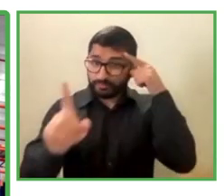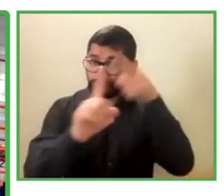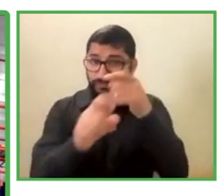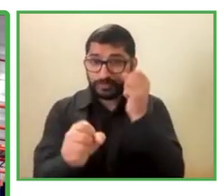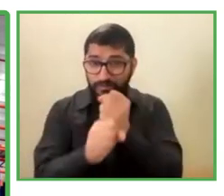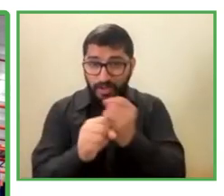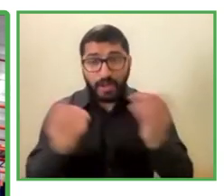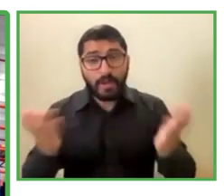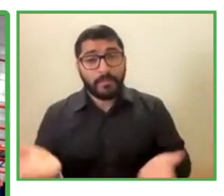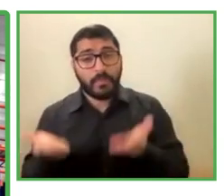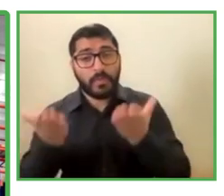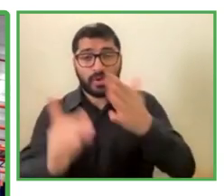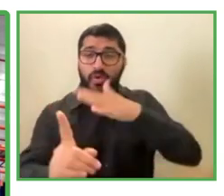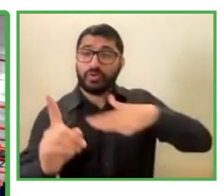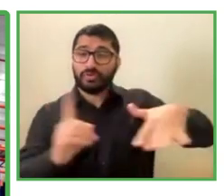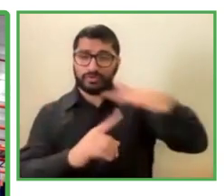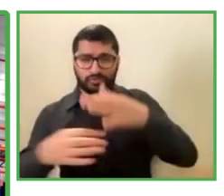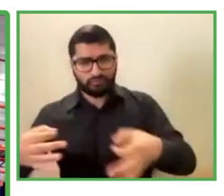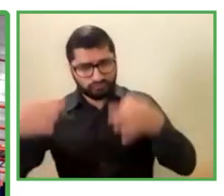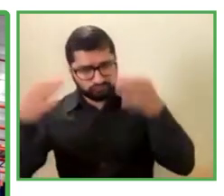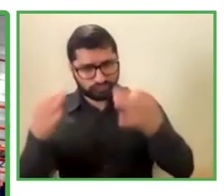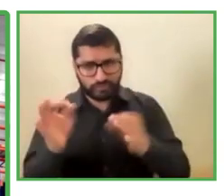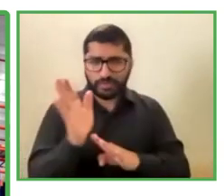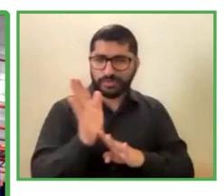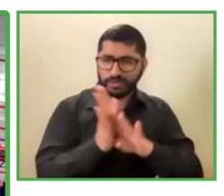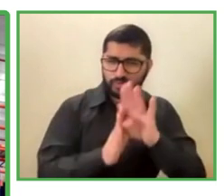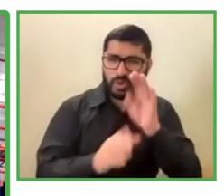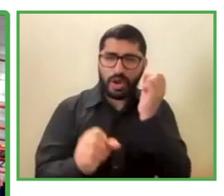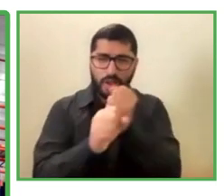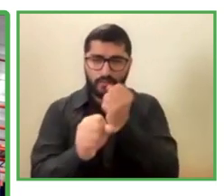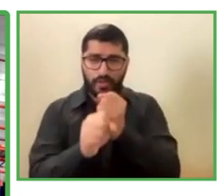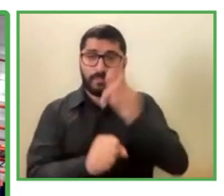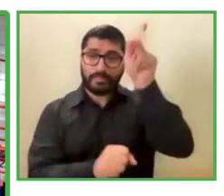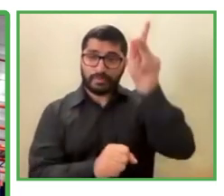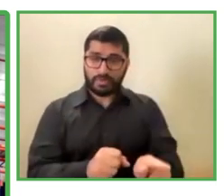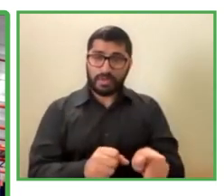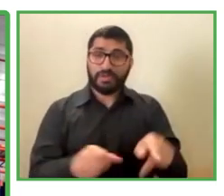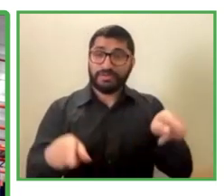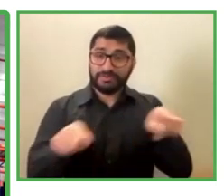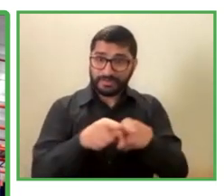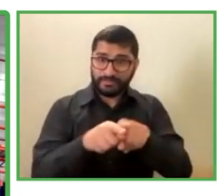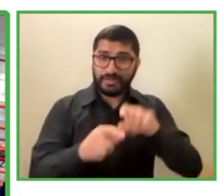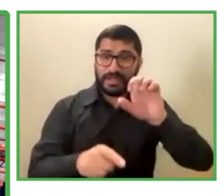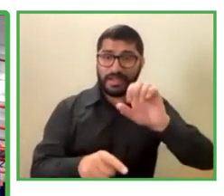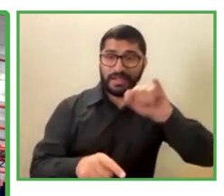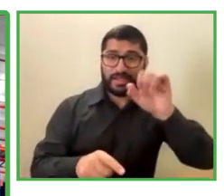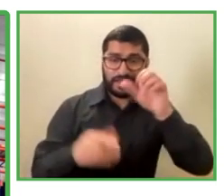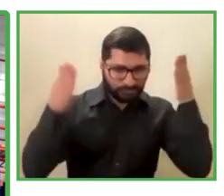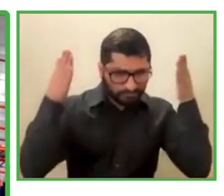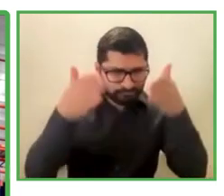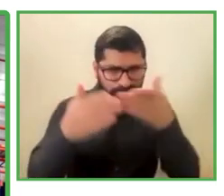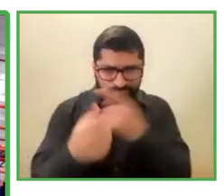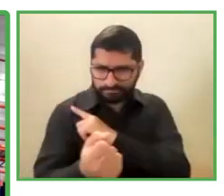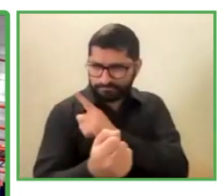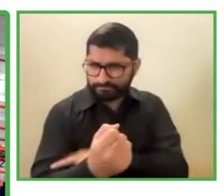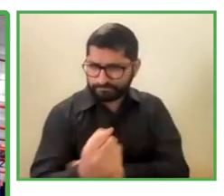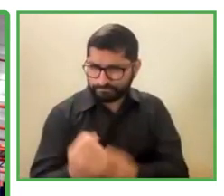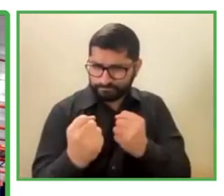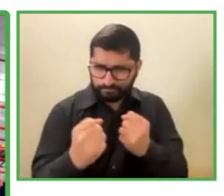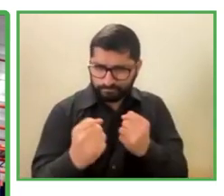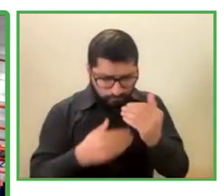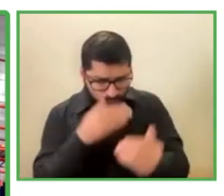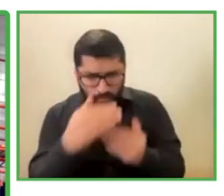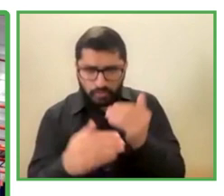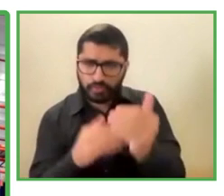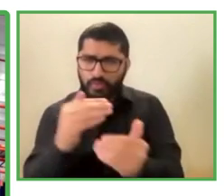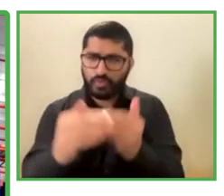and personal conditions. That's why the motor of honest logistics is to encourage skills and not